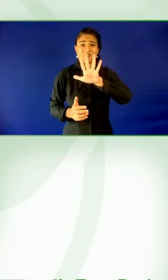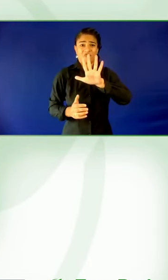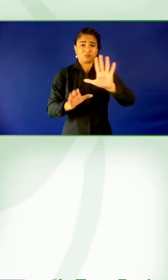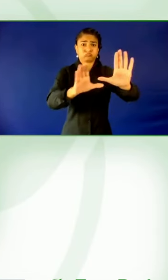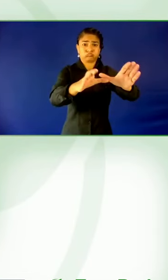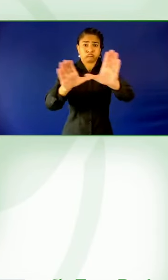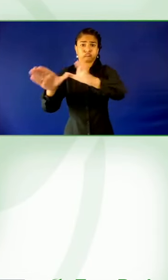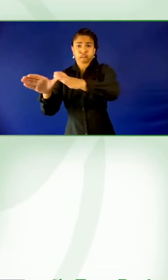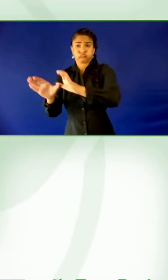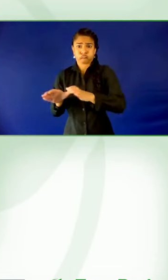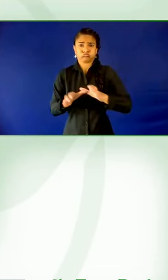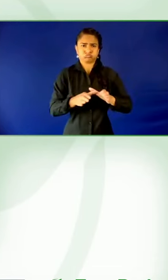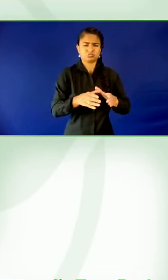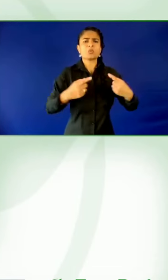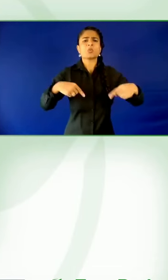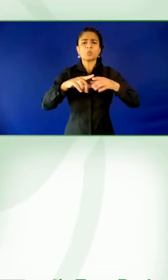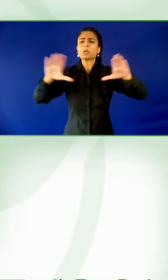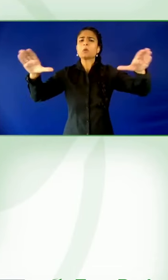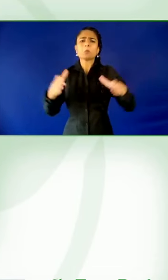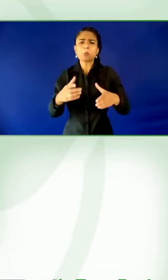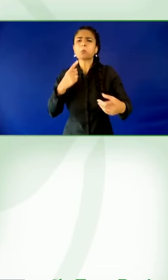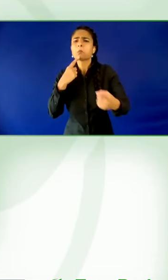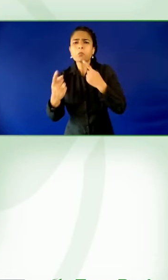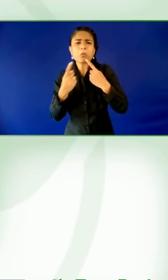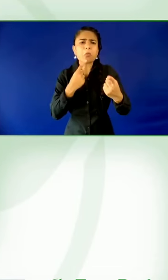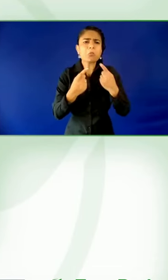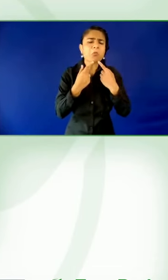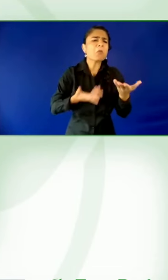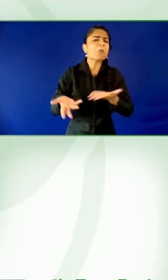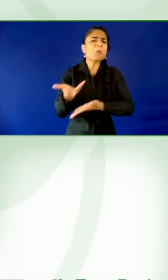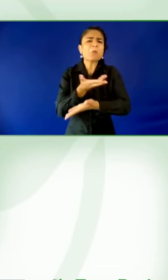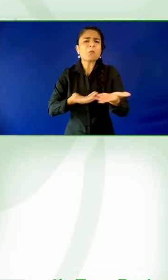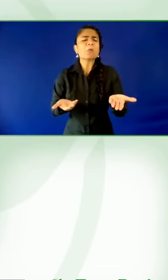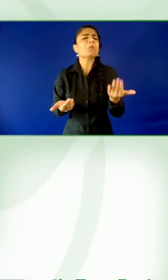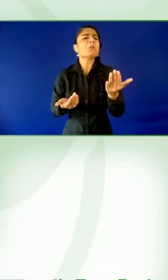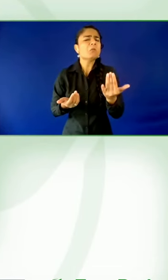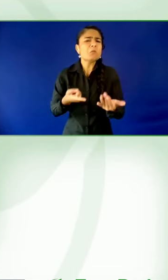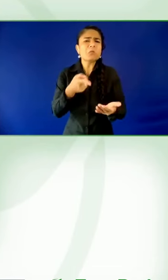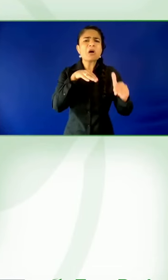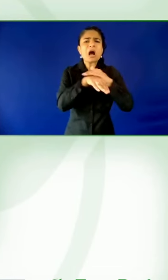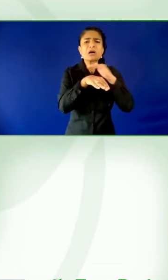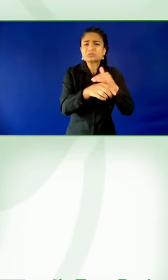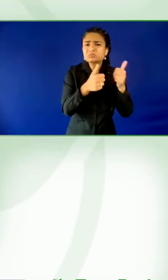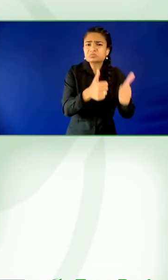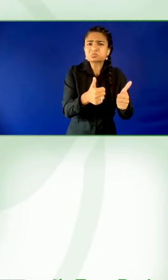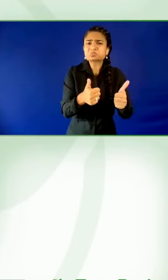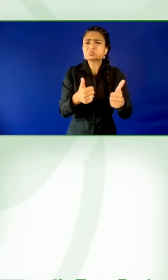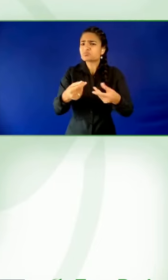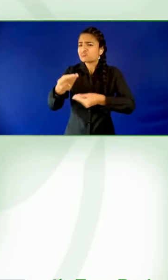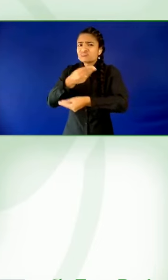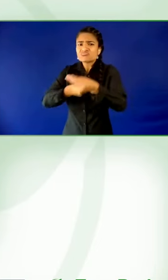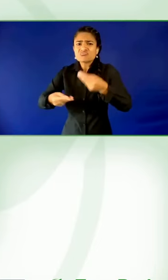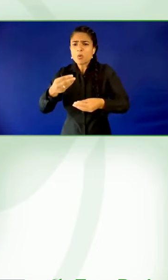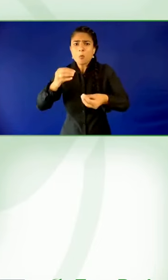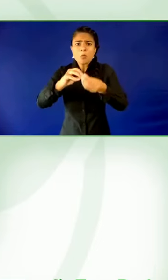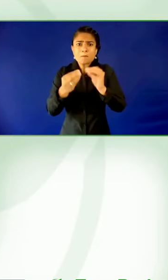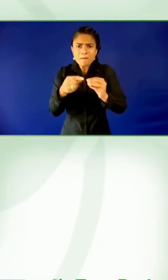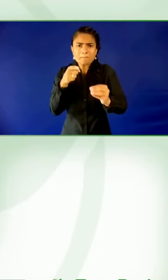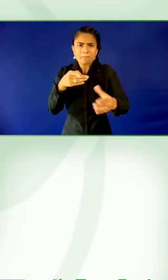say, well, nobody else is asking for this. And we know that they really are. And in Canada, we recently have the Accessible Canada